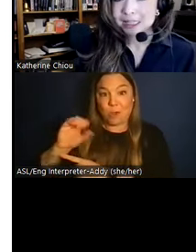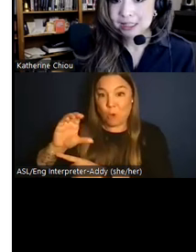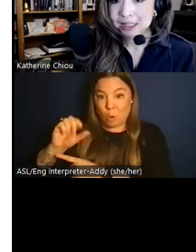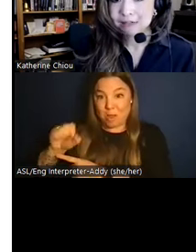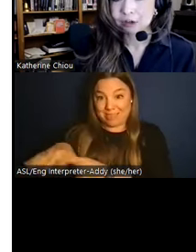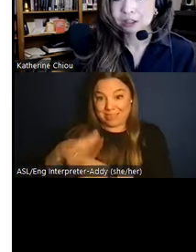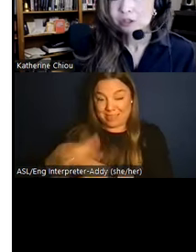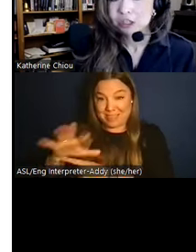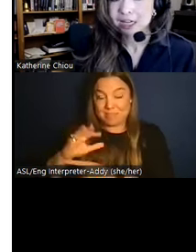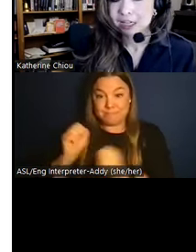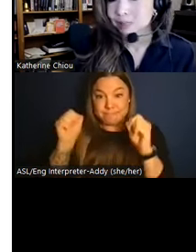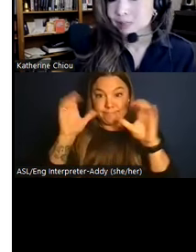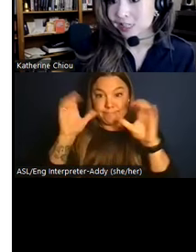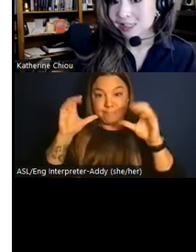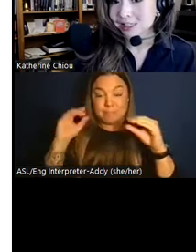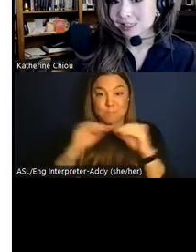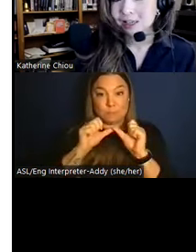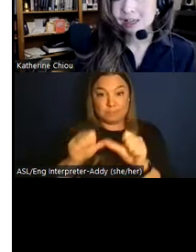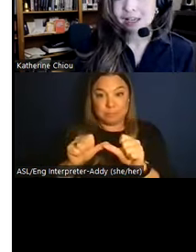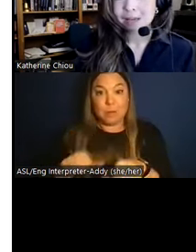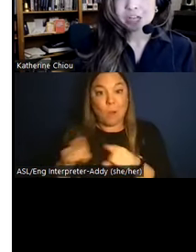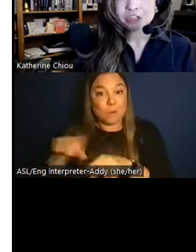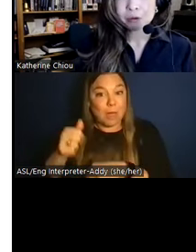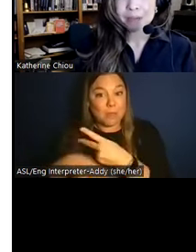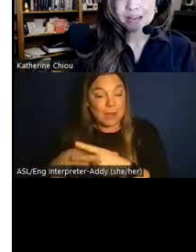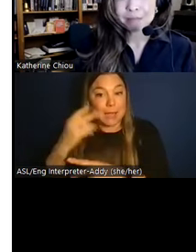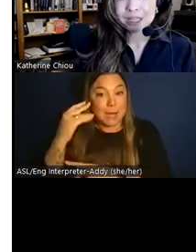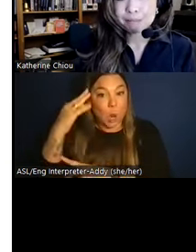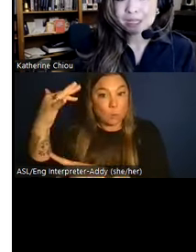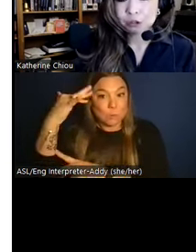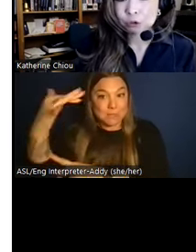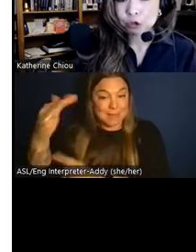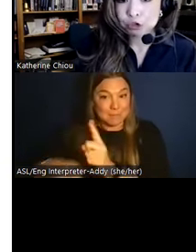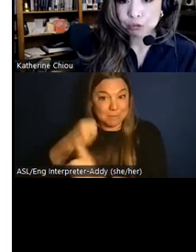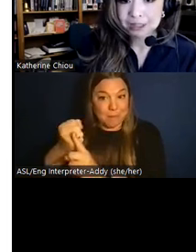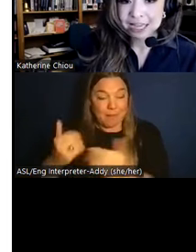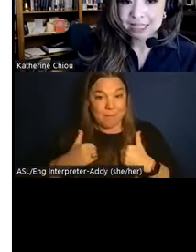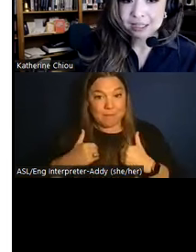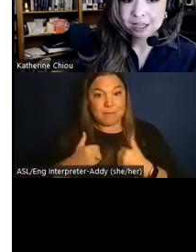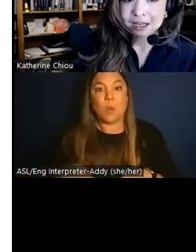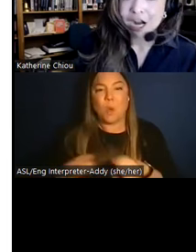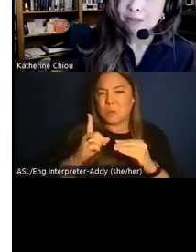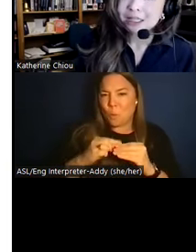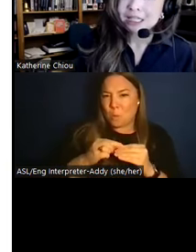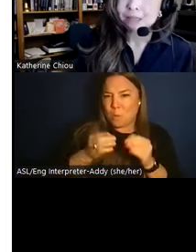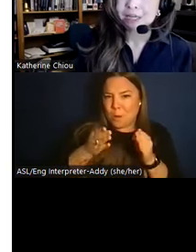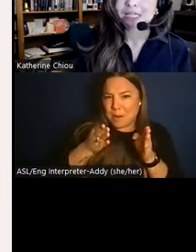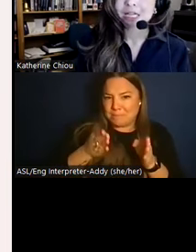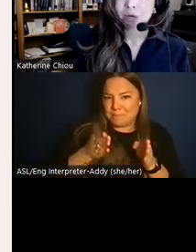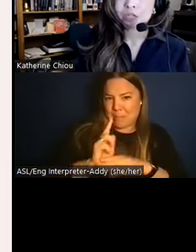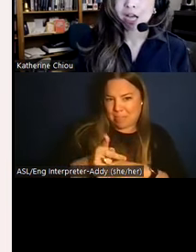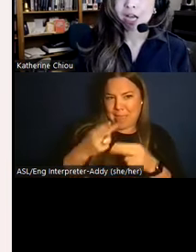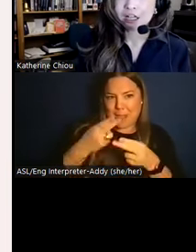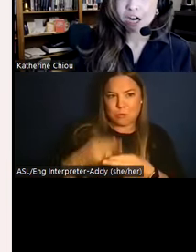mescaline for hallucinogenic experiences, and potentially what may have been the mythical Uyuchu plant, commonly depicted